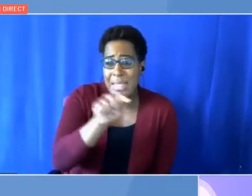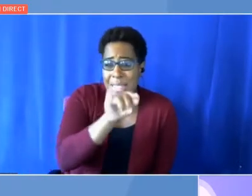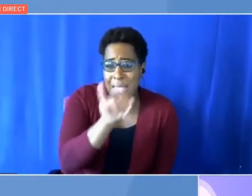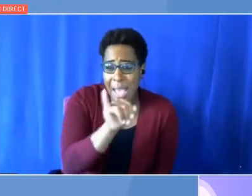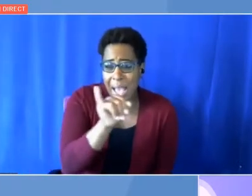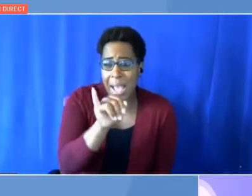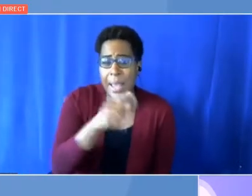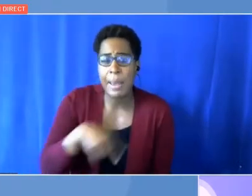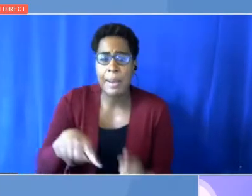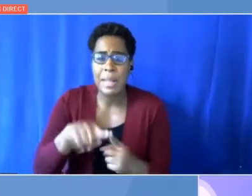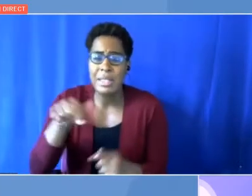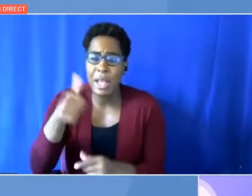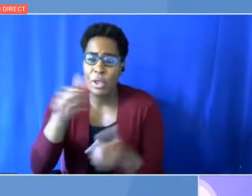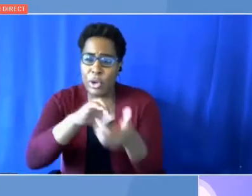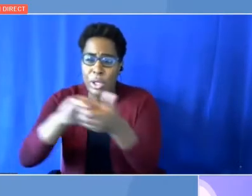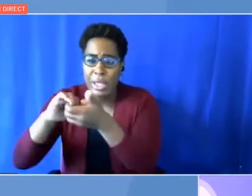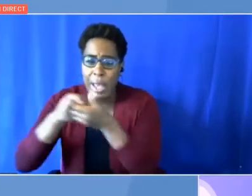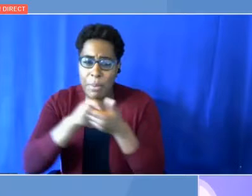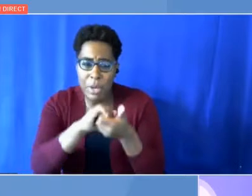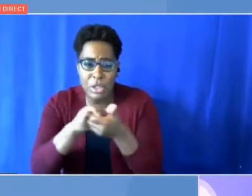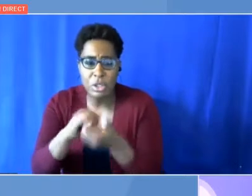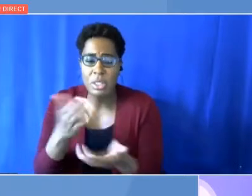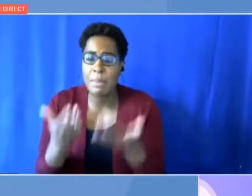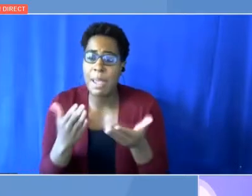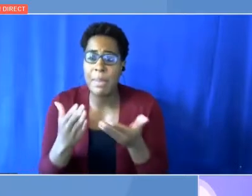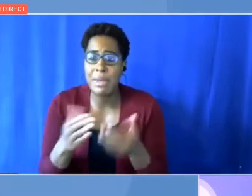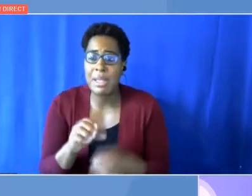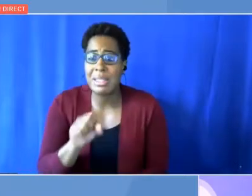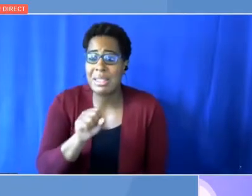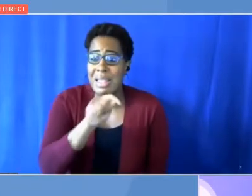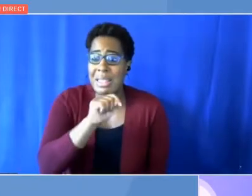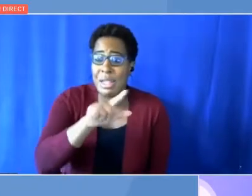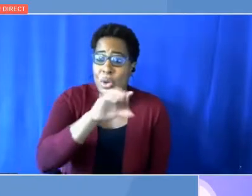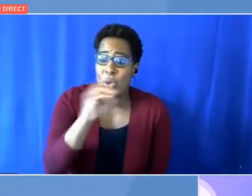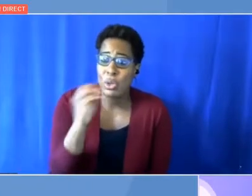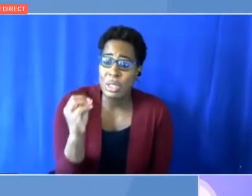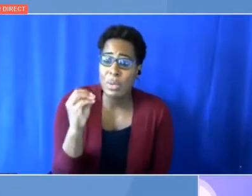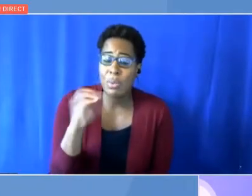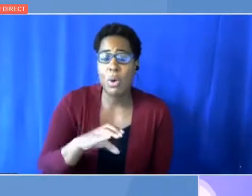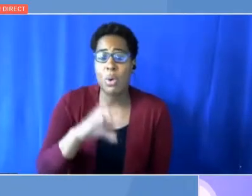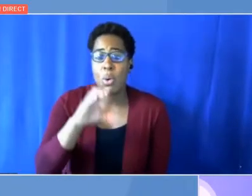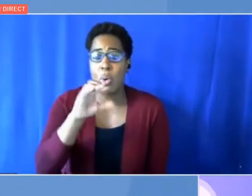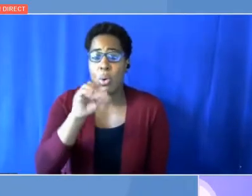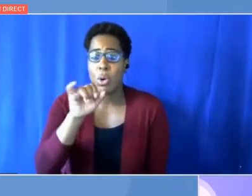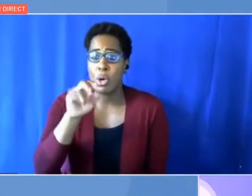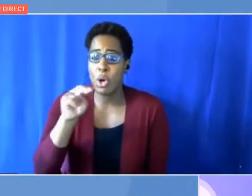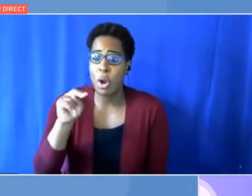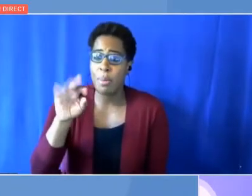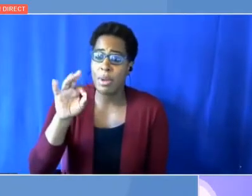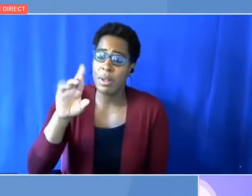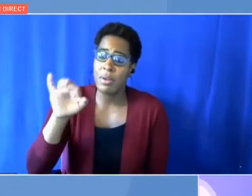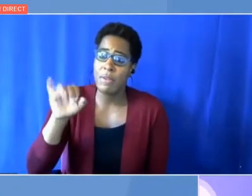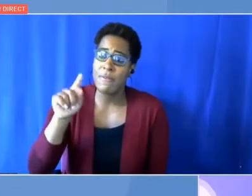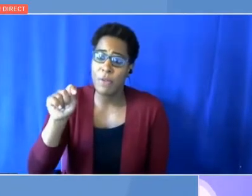collaborations, whether it's getting to zero in shipping or steel zero or zero carbon freight buyers, supply and demand side.